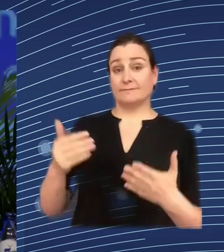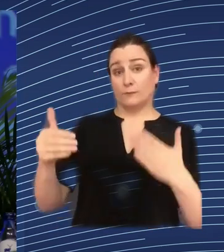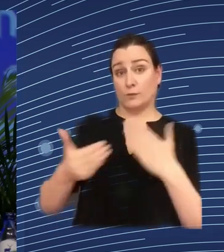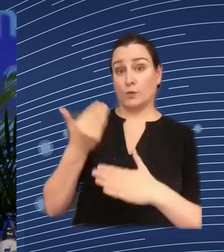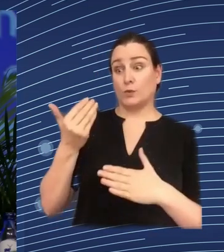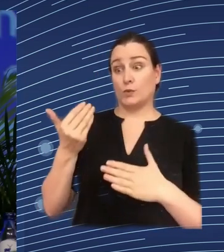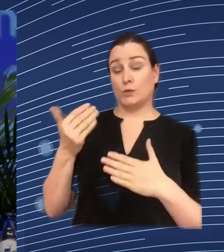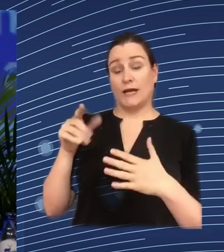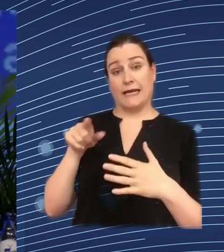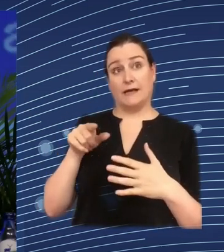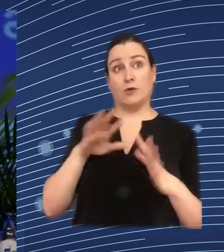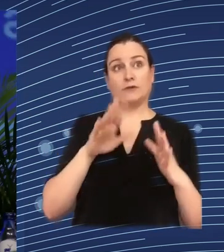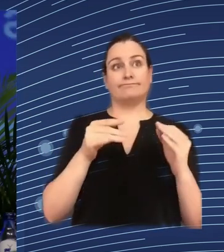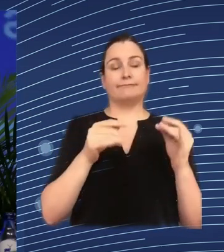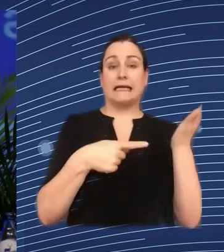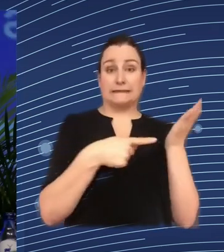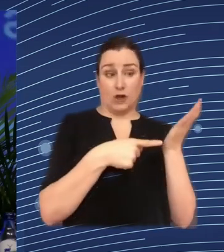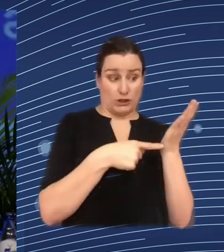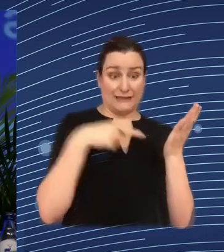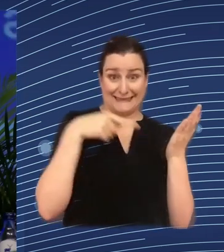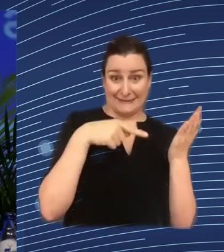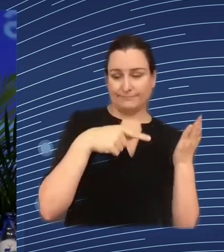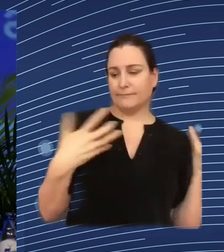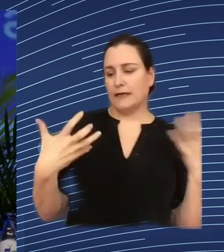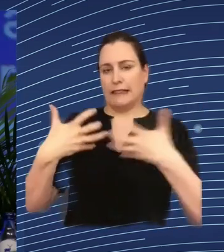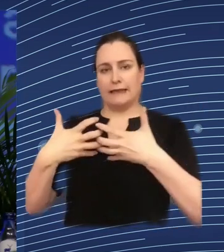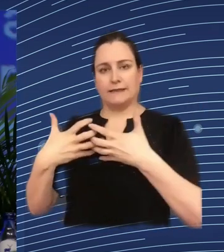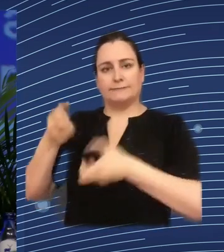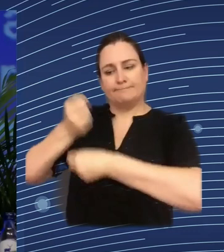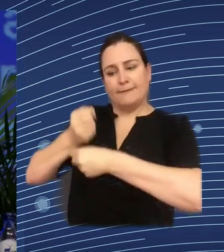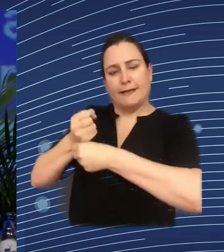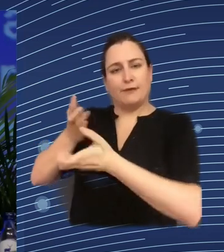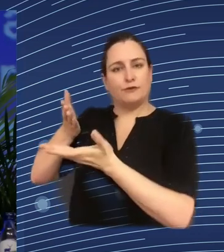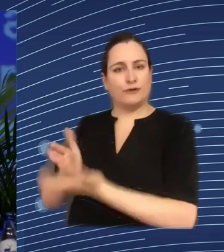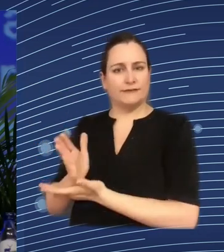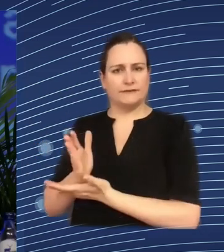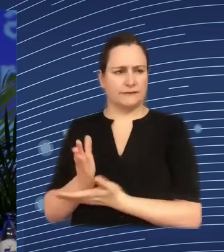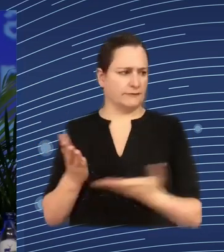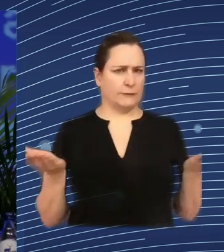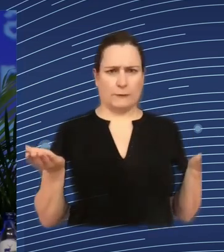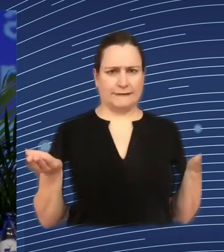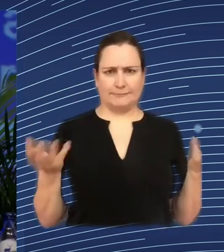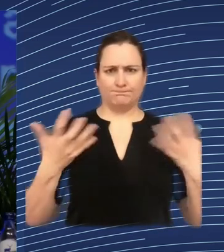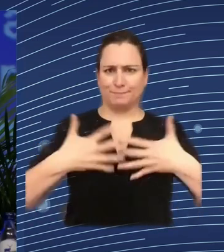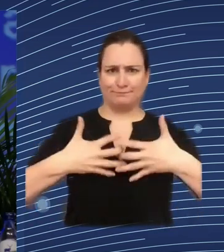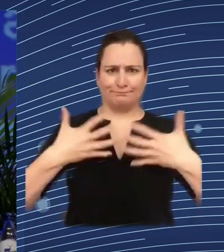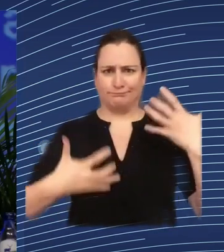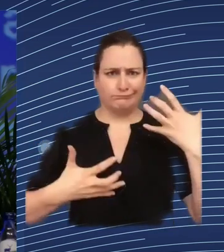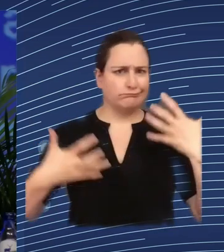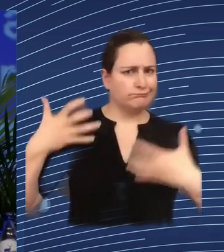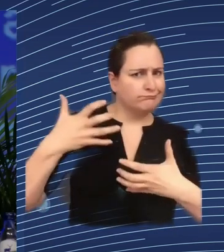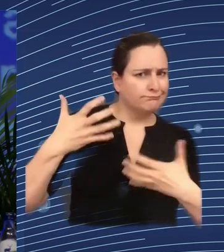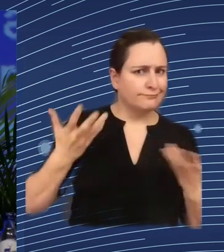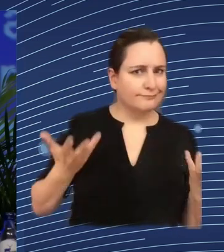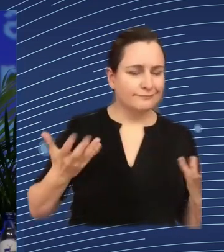rights what is it that you have identified in your research as the challenges but also